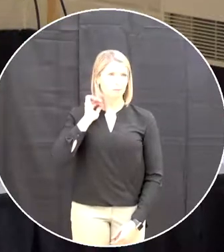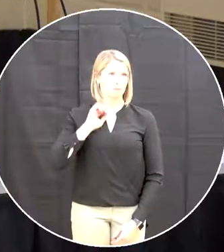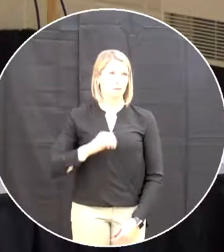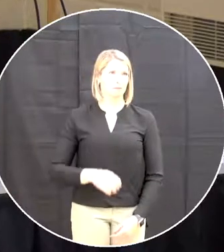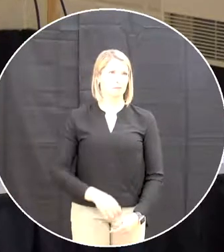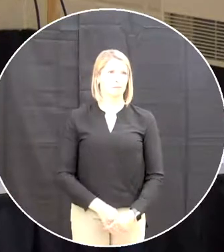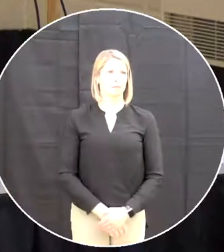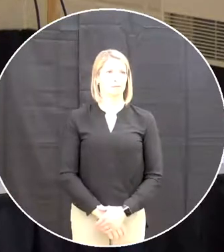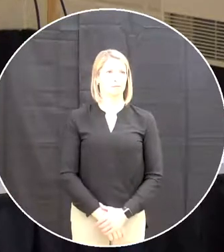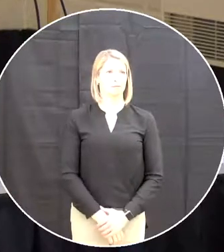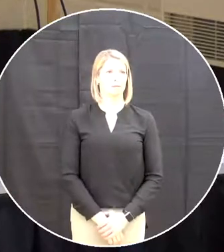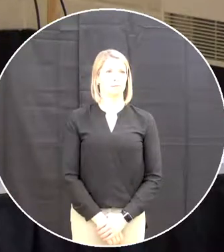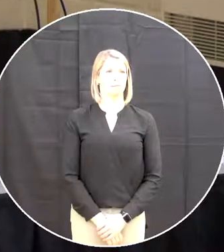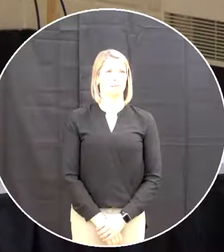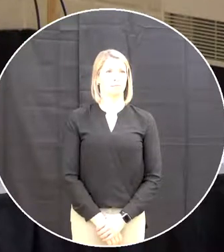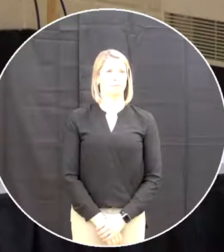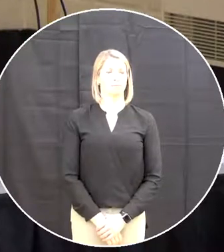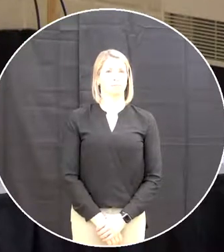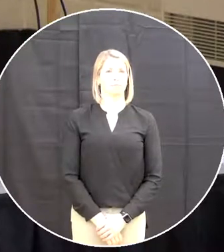Oops, sorry